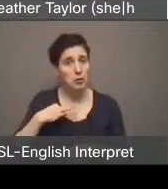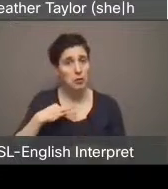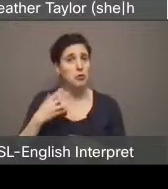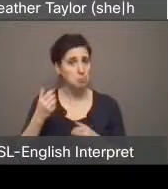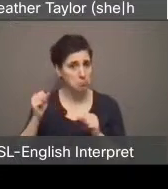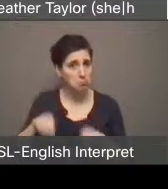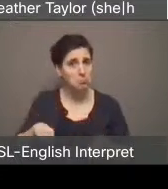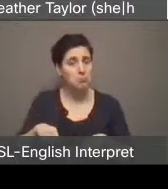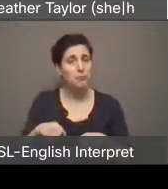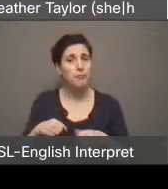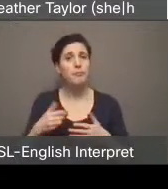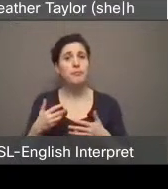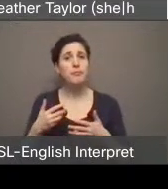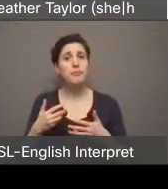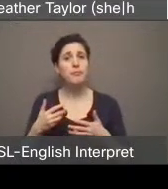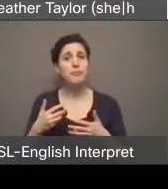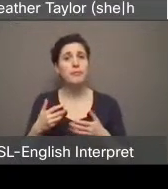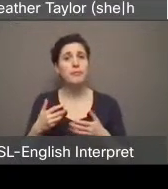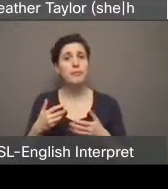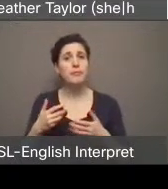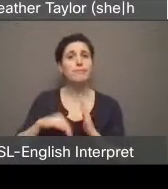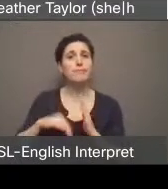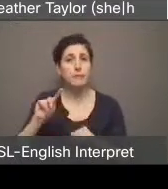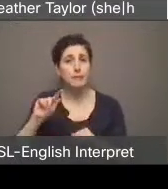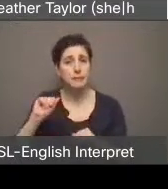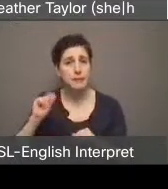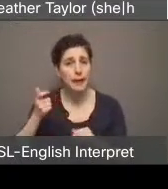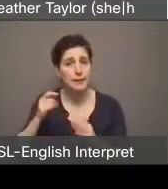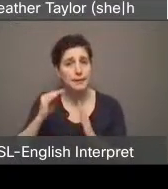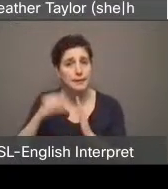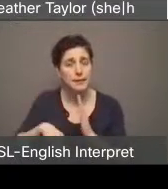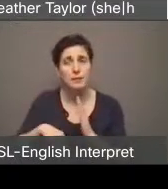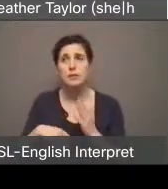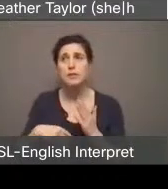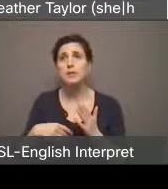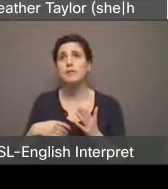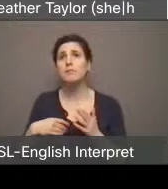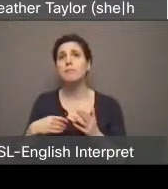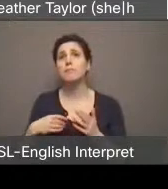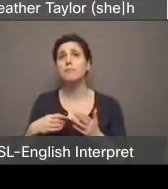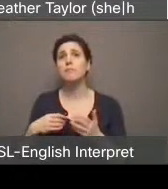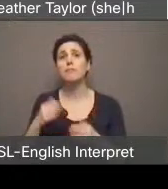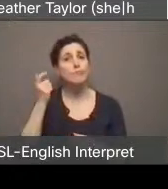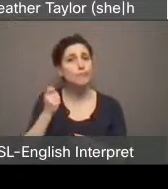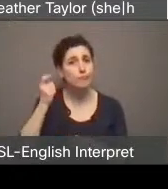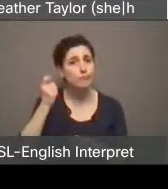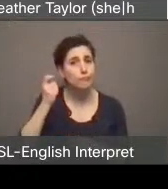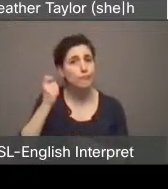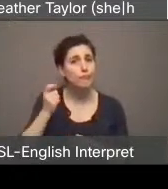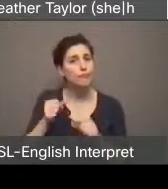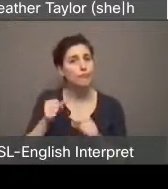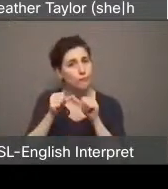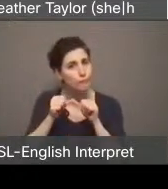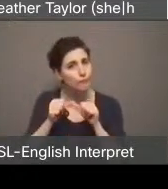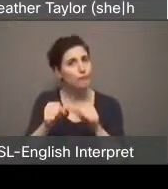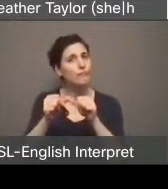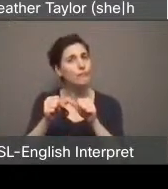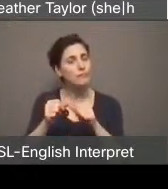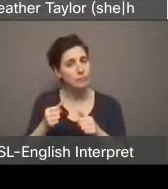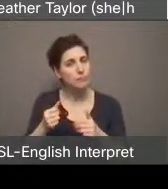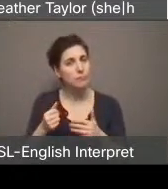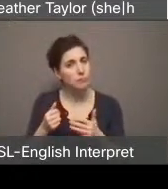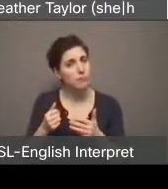a space to get things done like taxes, make sure that they keep getting ODSP or OW. They're a vital